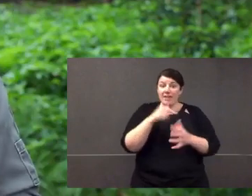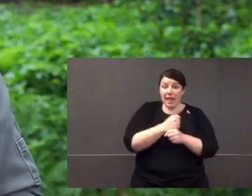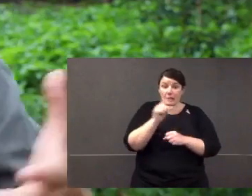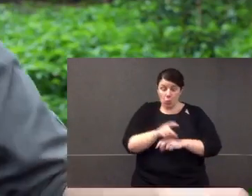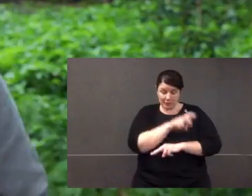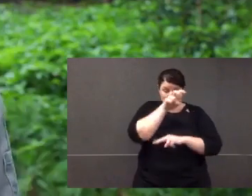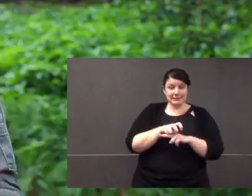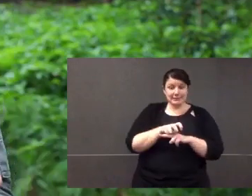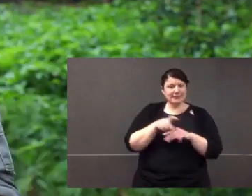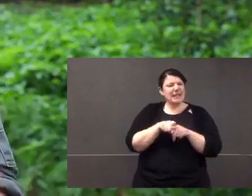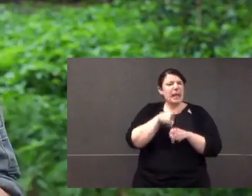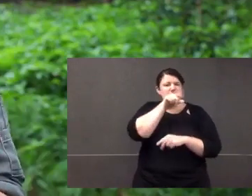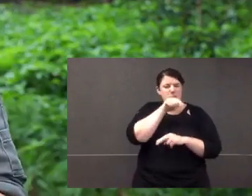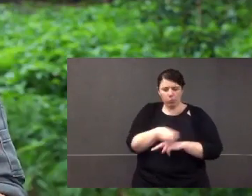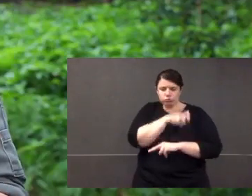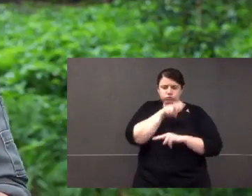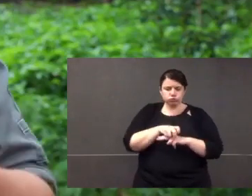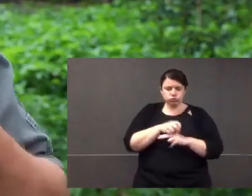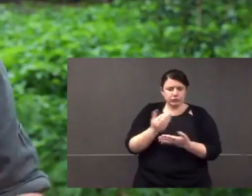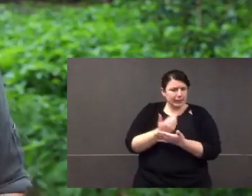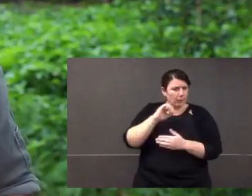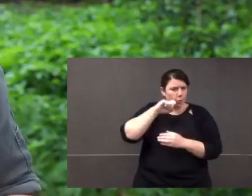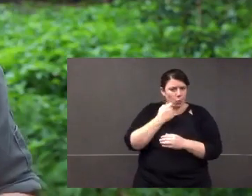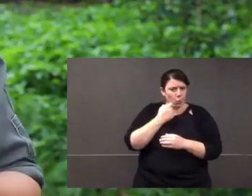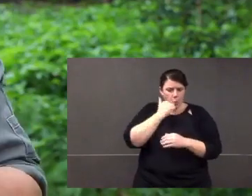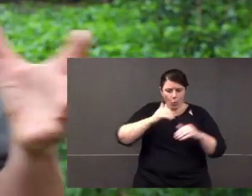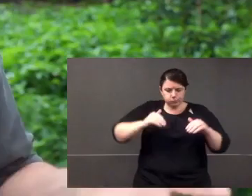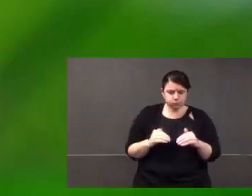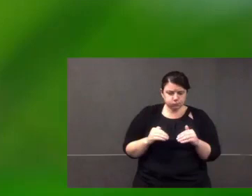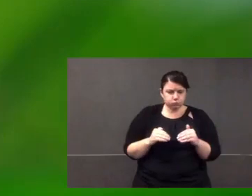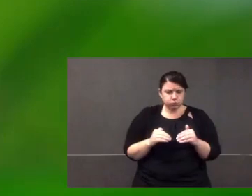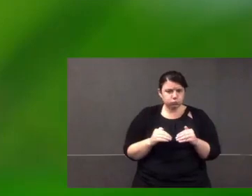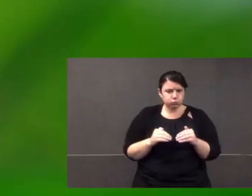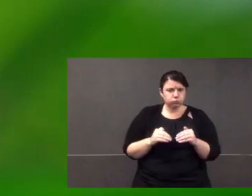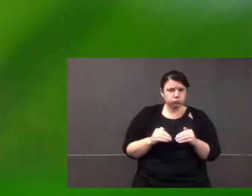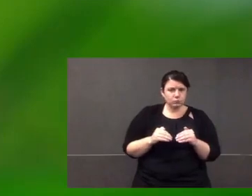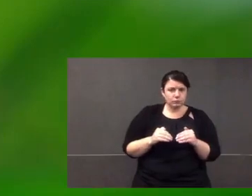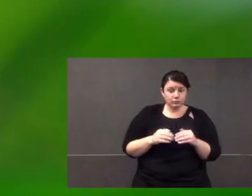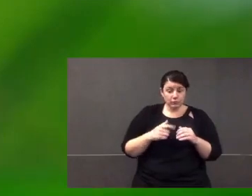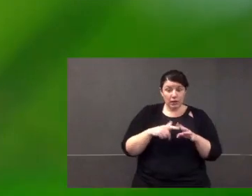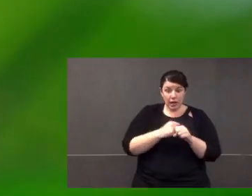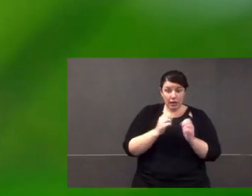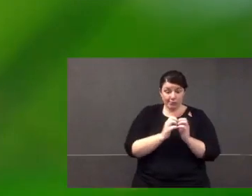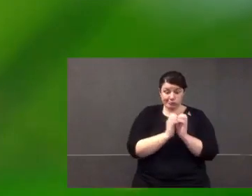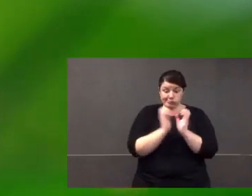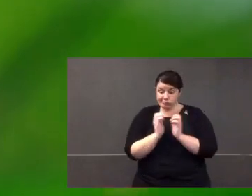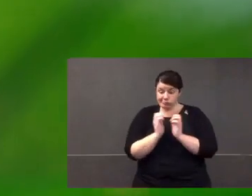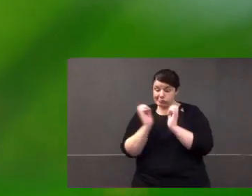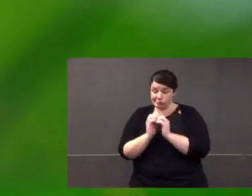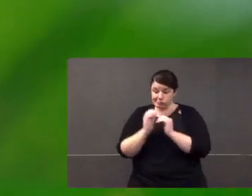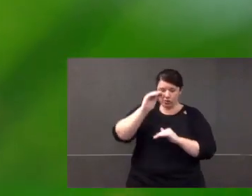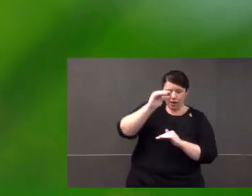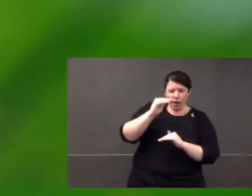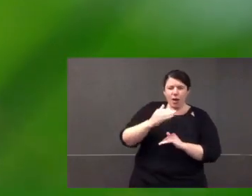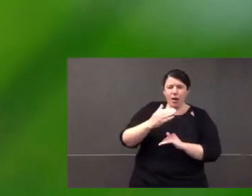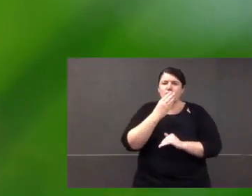the eggs. So once he has four or five eggs under him, he sits on them just like we know birds do and he incubates those eggs. His body keeps them warm